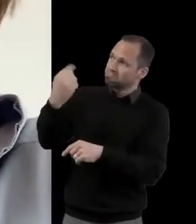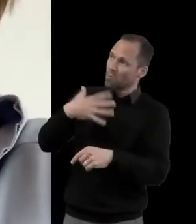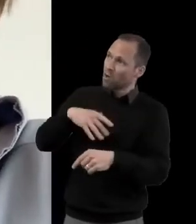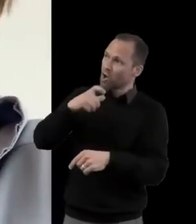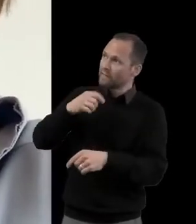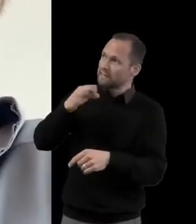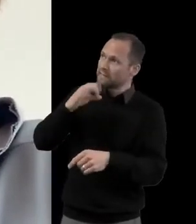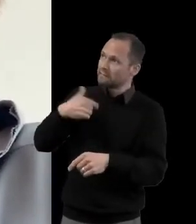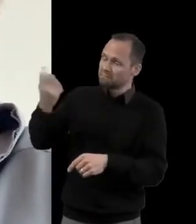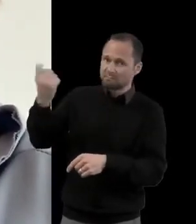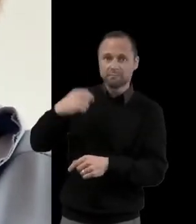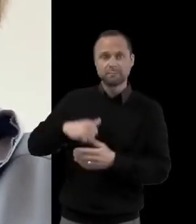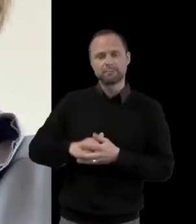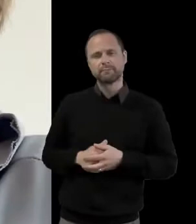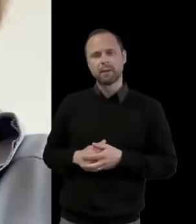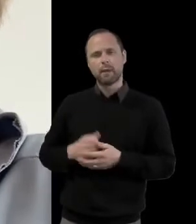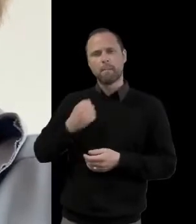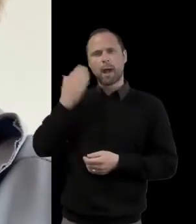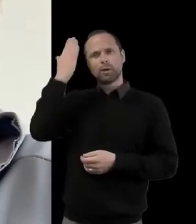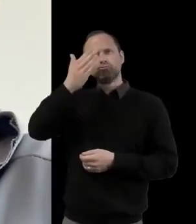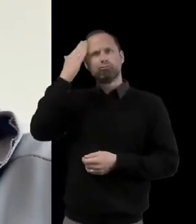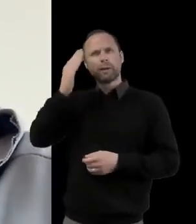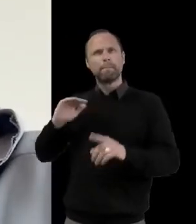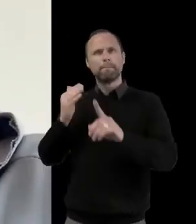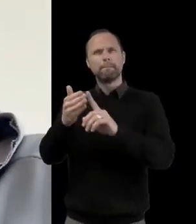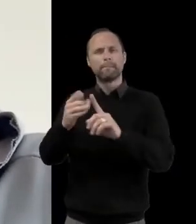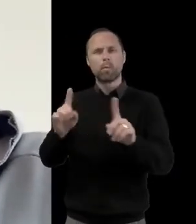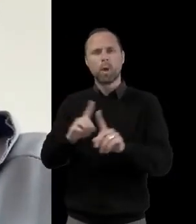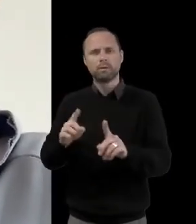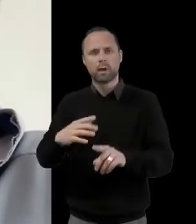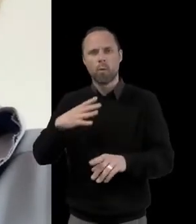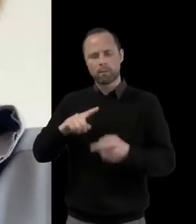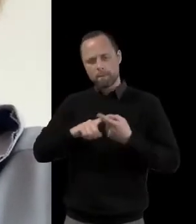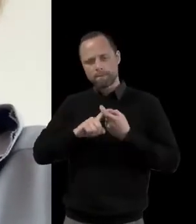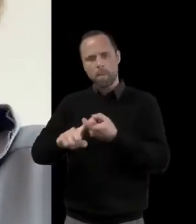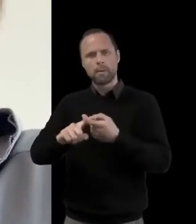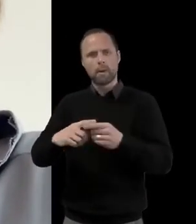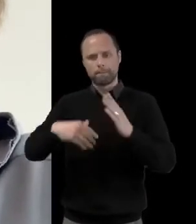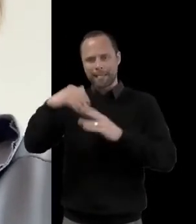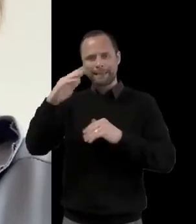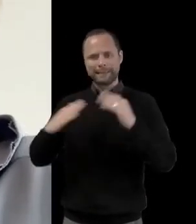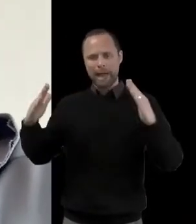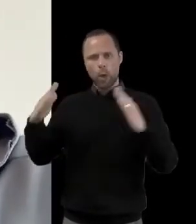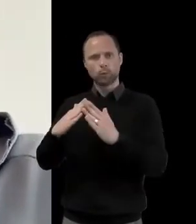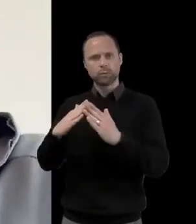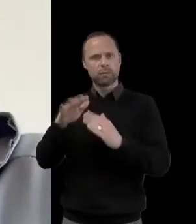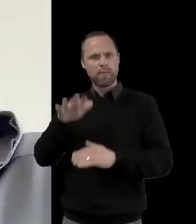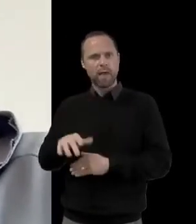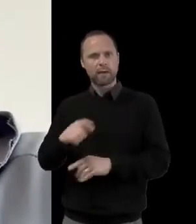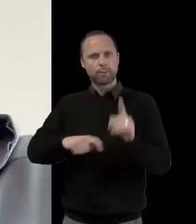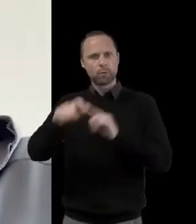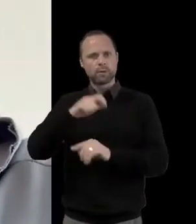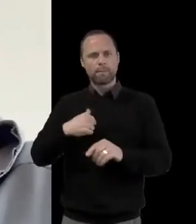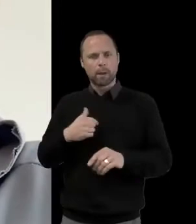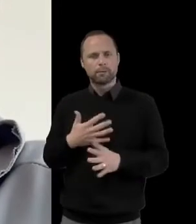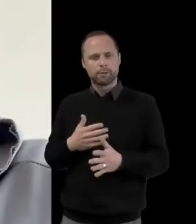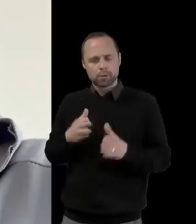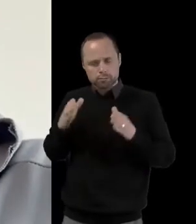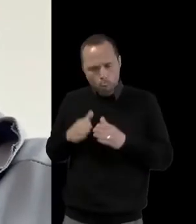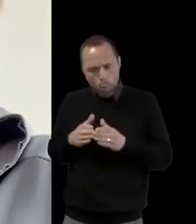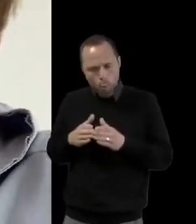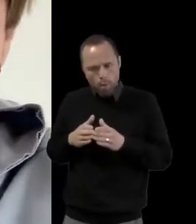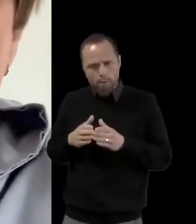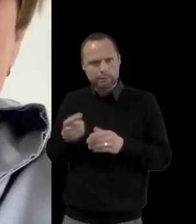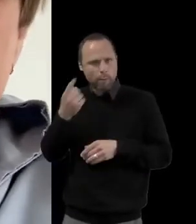my long-term dream and desire would be to have a purpose-built building out there. But we're starting small and seeing who God